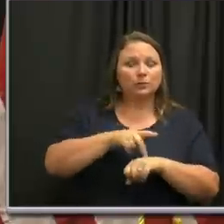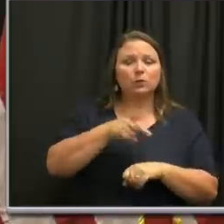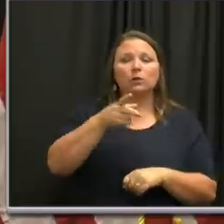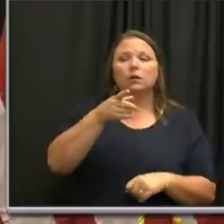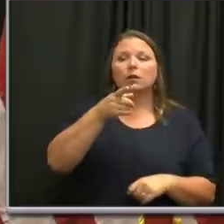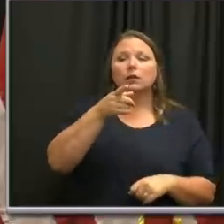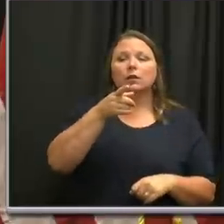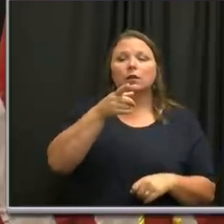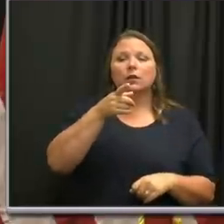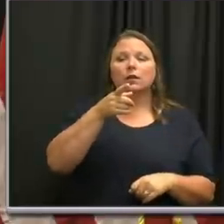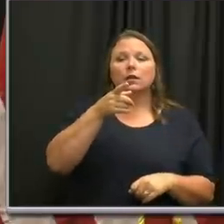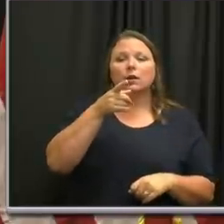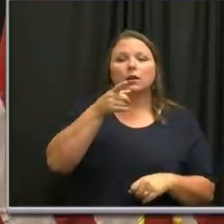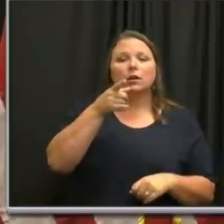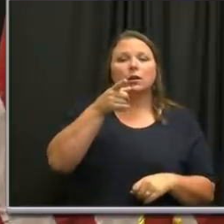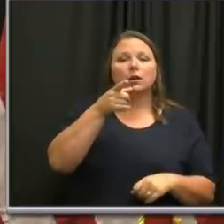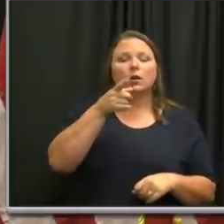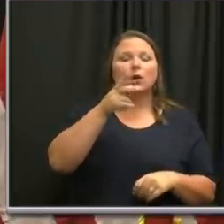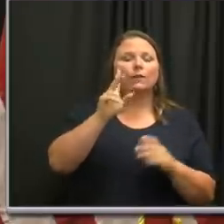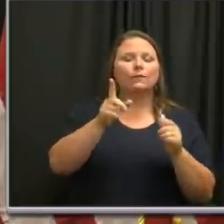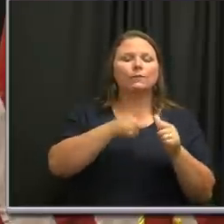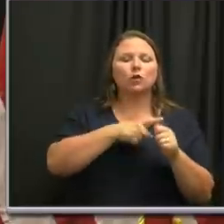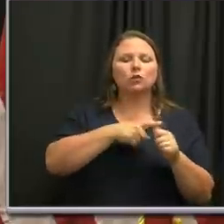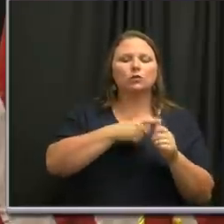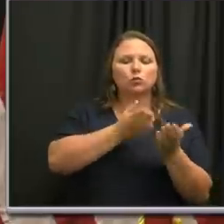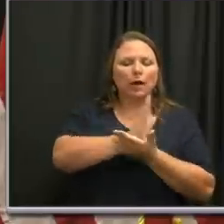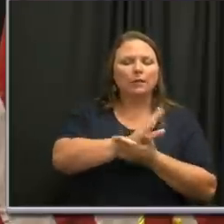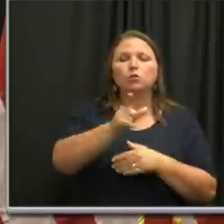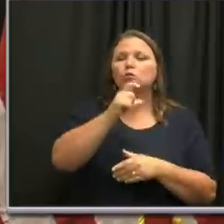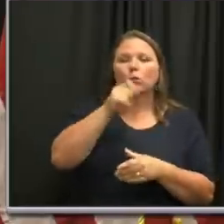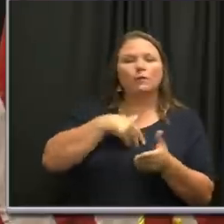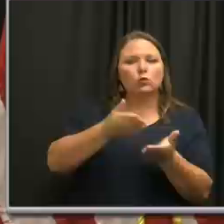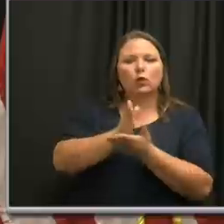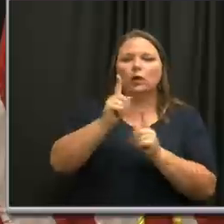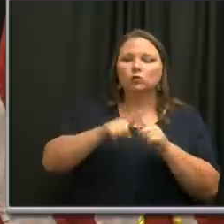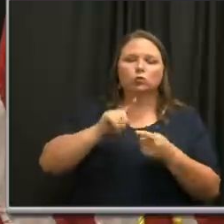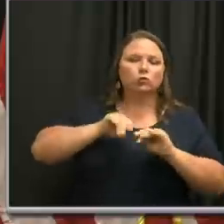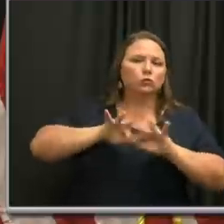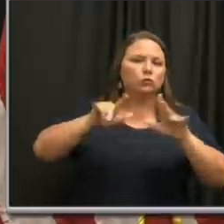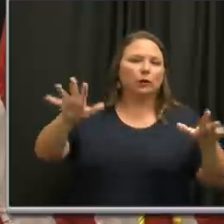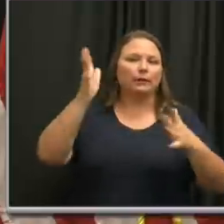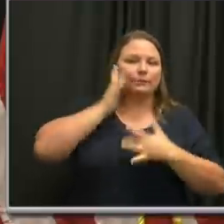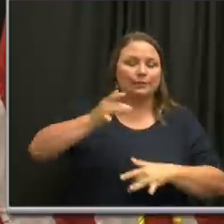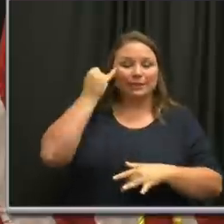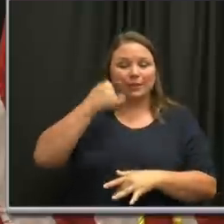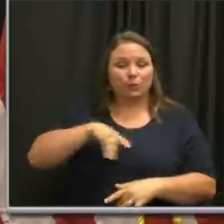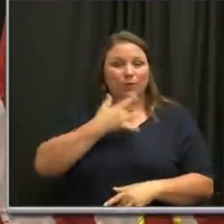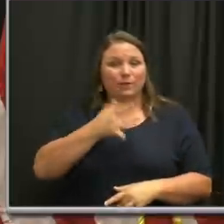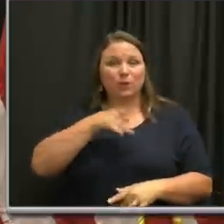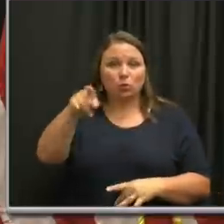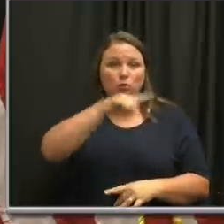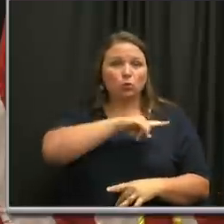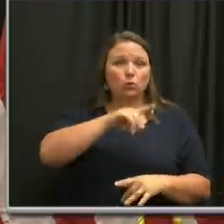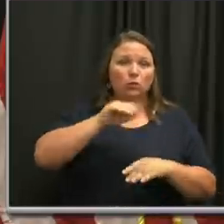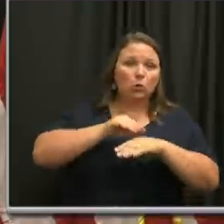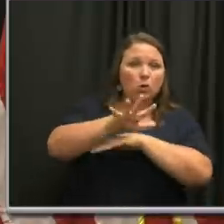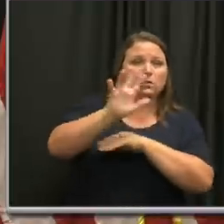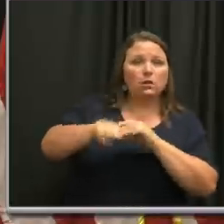right to spread the disease. Uh, if our contact tracing feels that you are